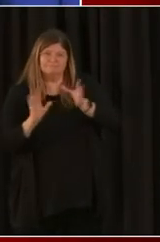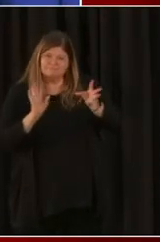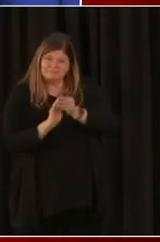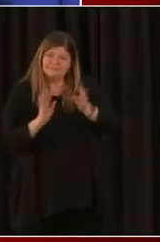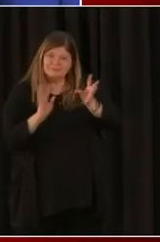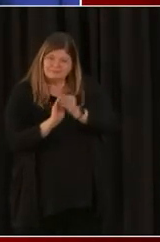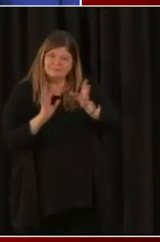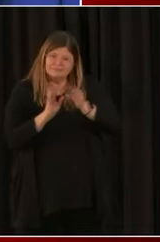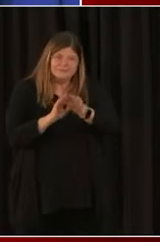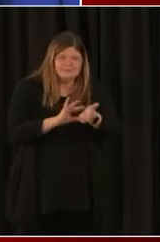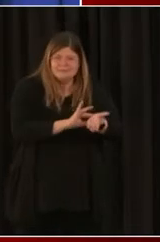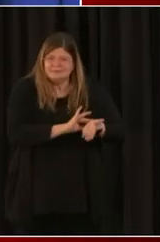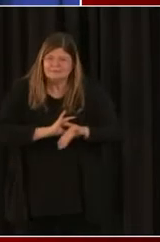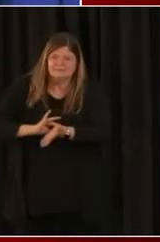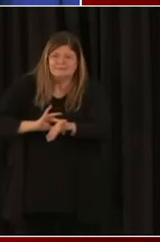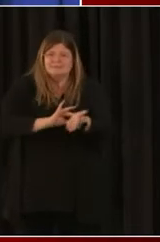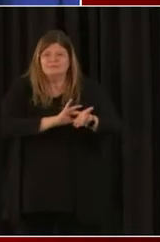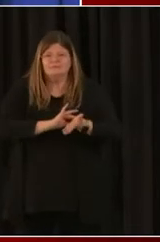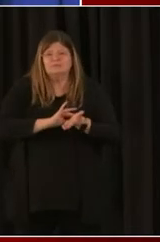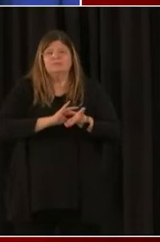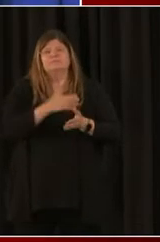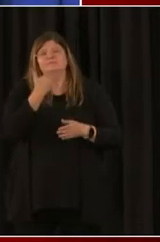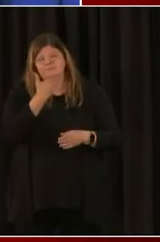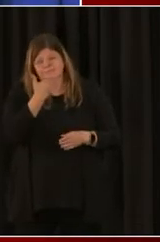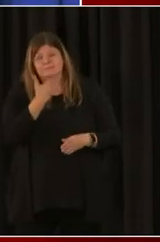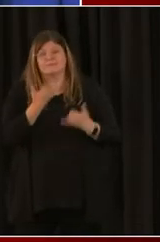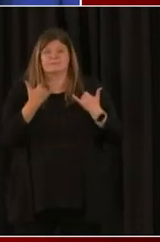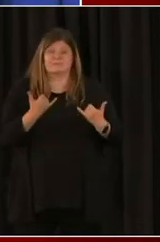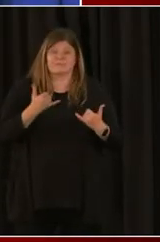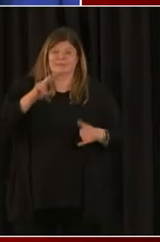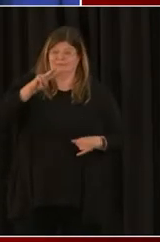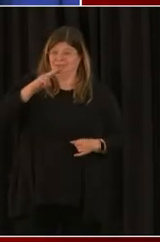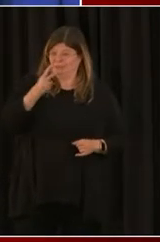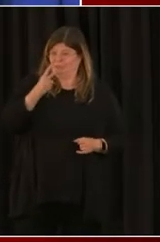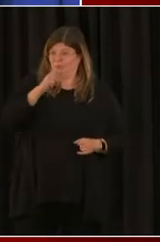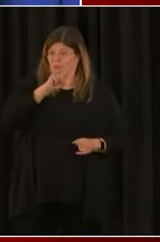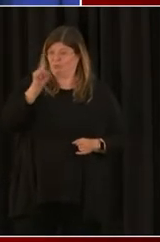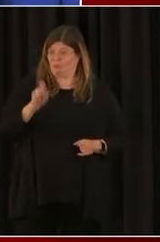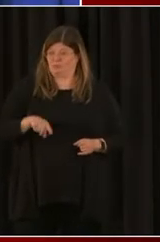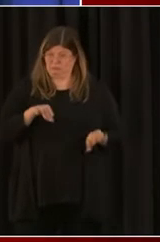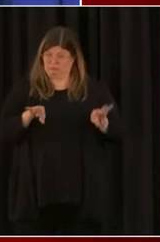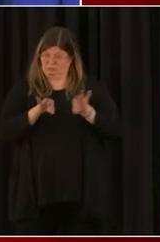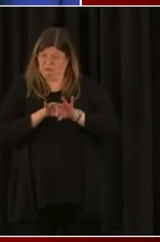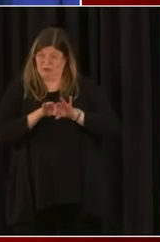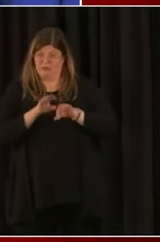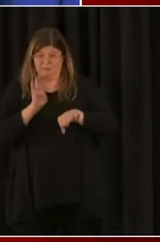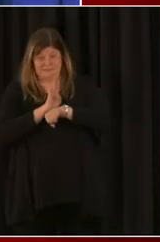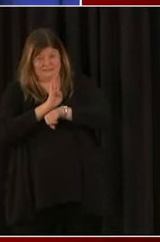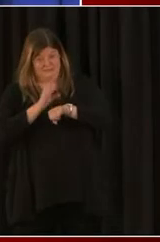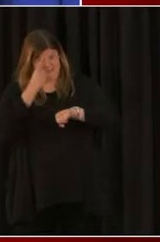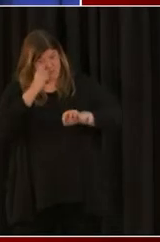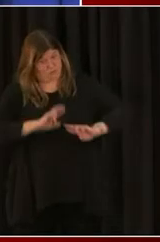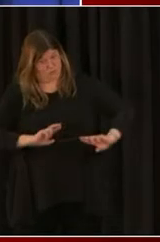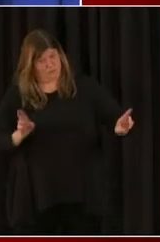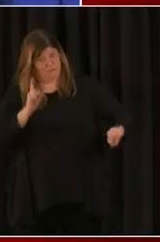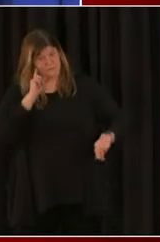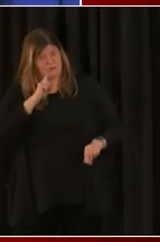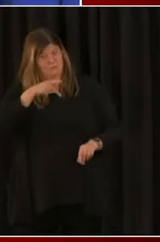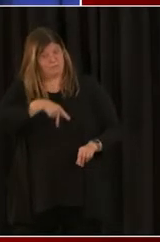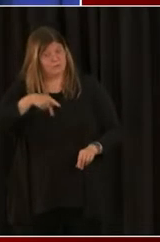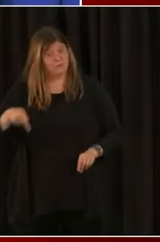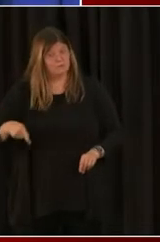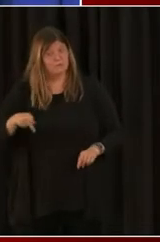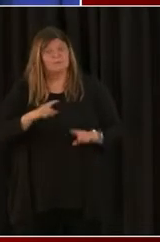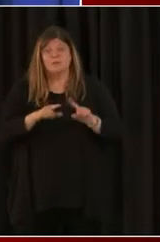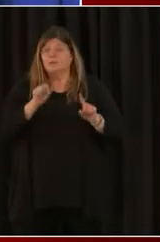So why do you think it's important for businesses to get ready for PPP even though it hasn't opened again